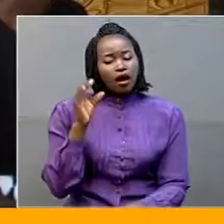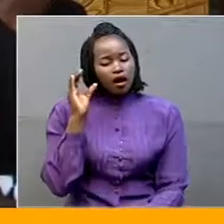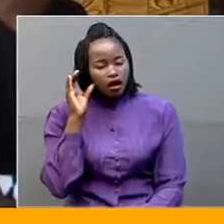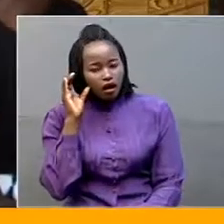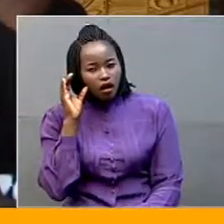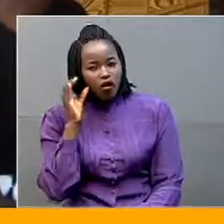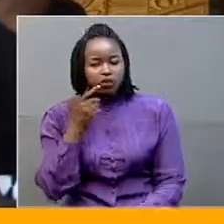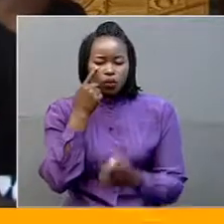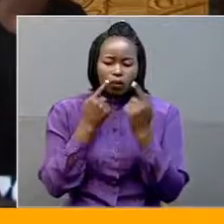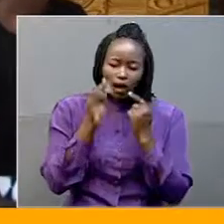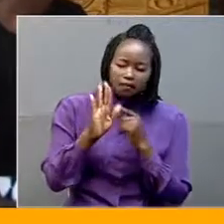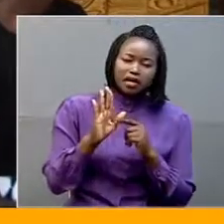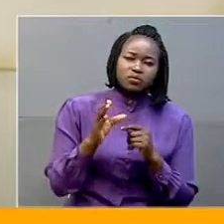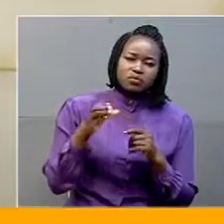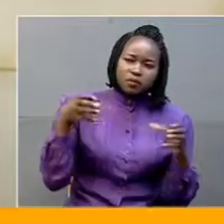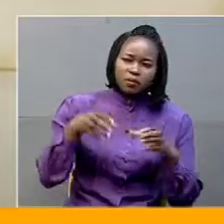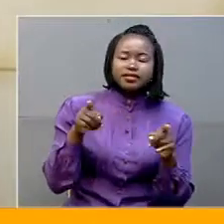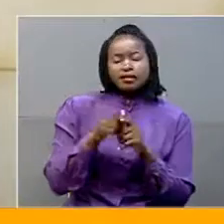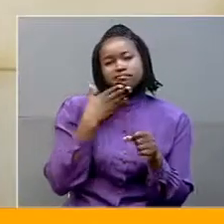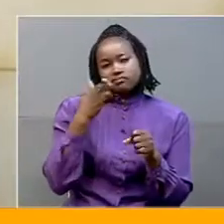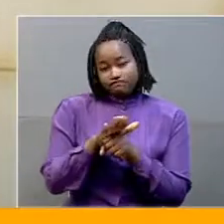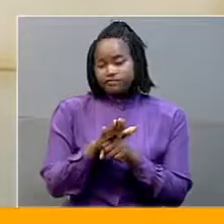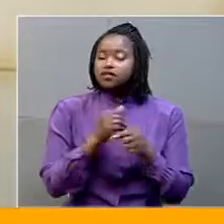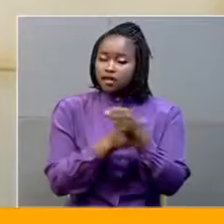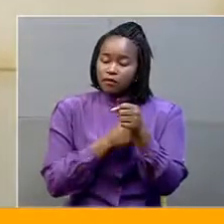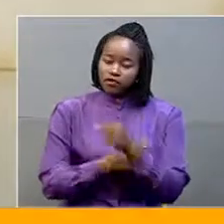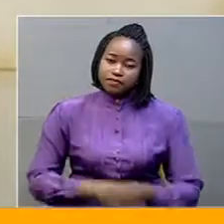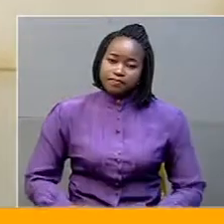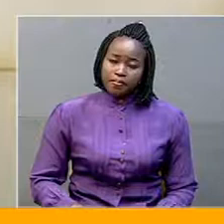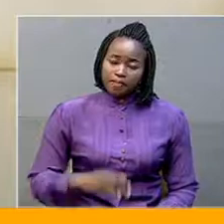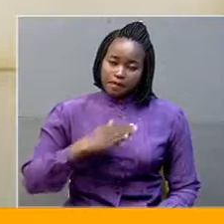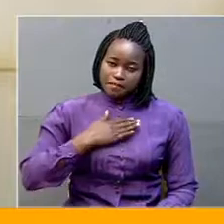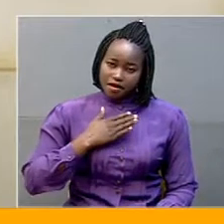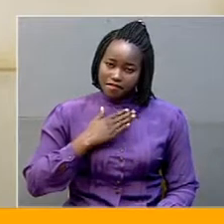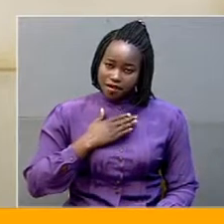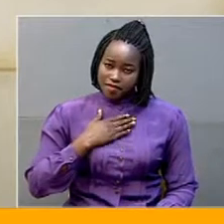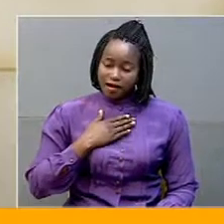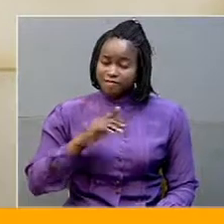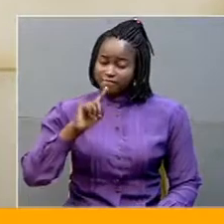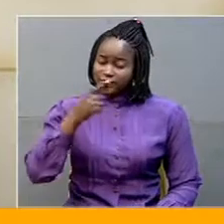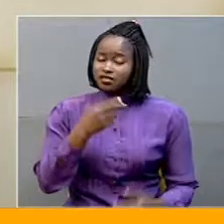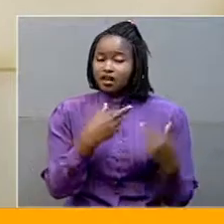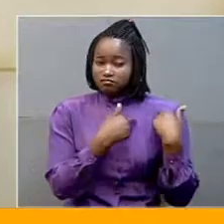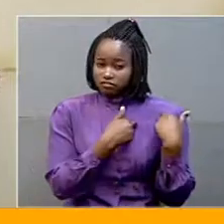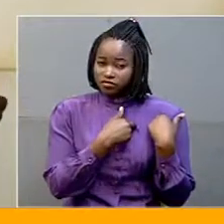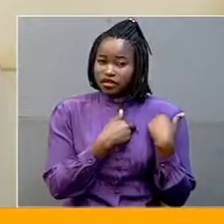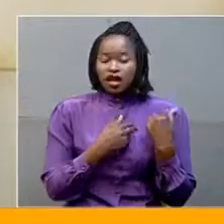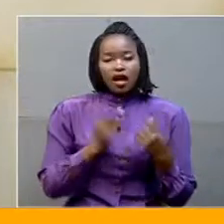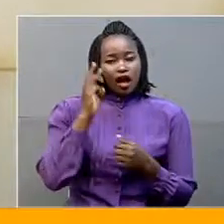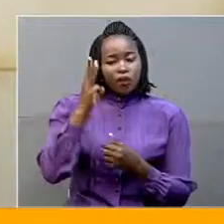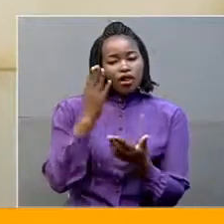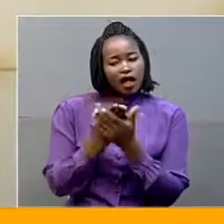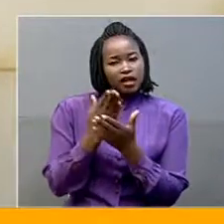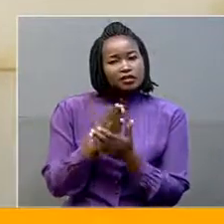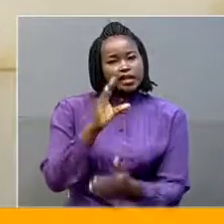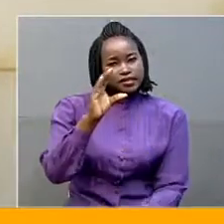of the group, committing support. So my very first assignment, I'm going to ask the CDO to come